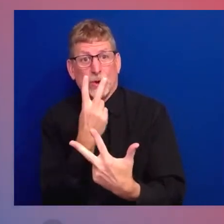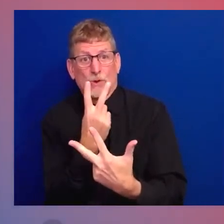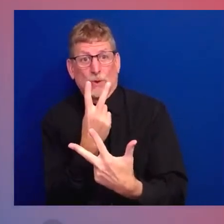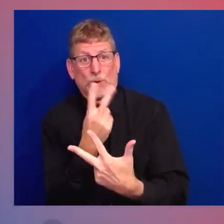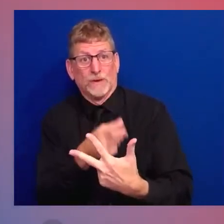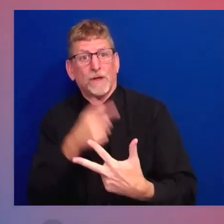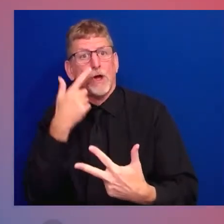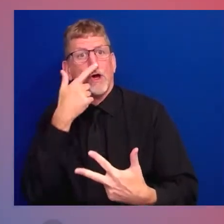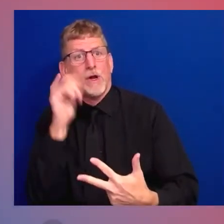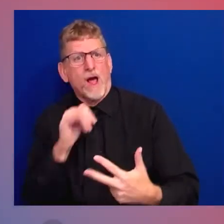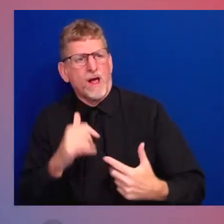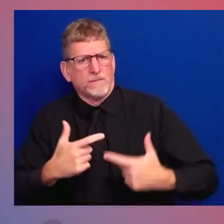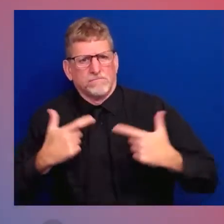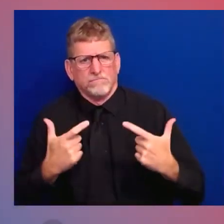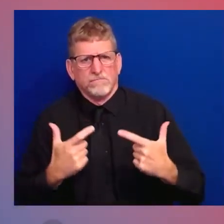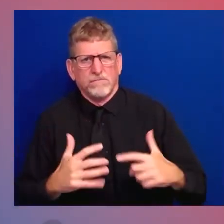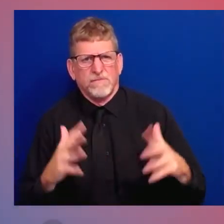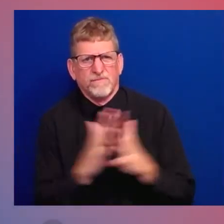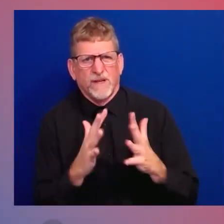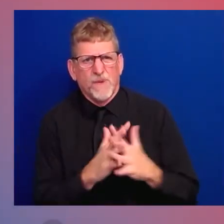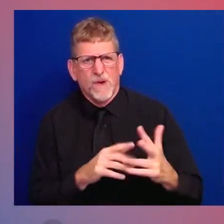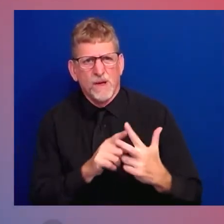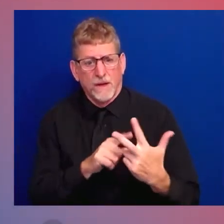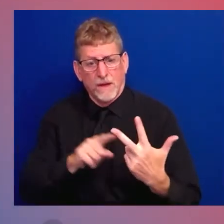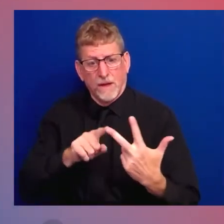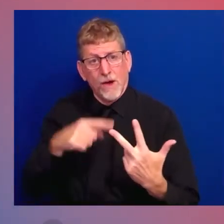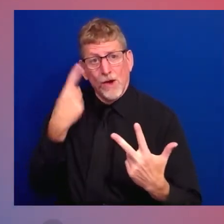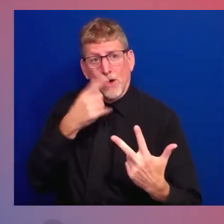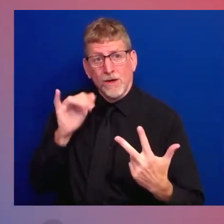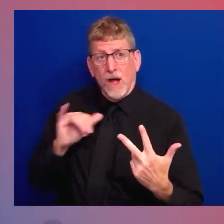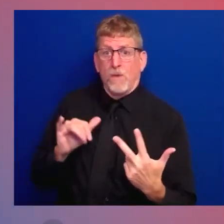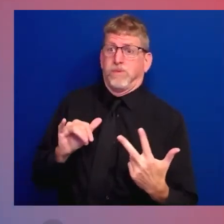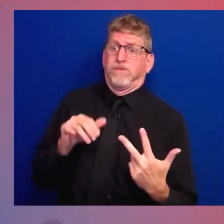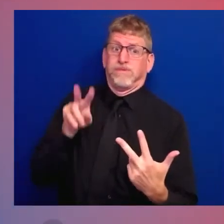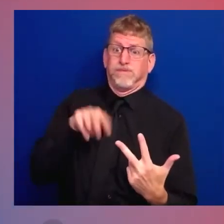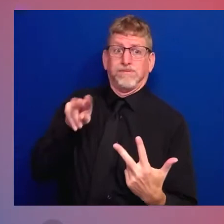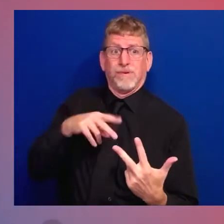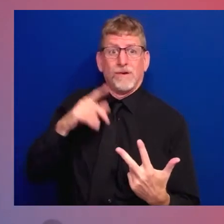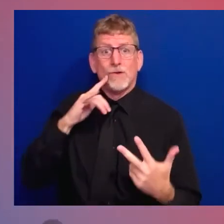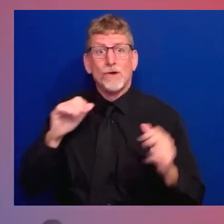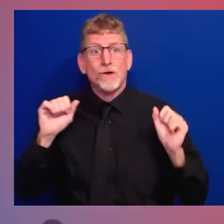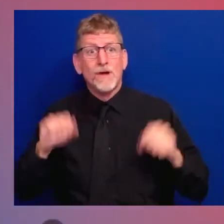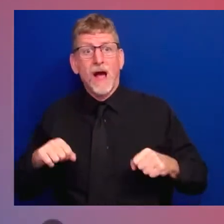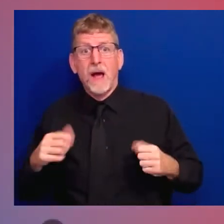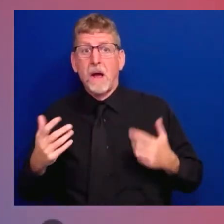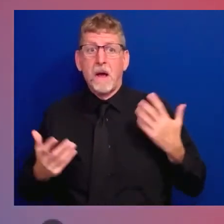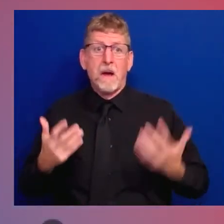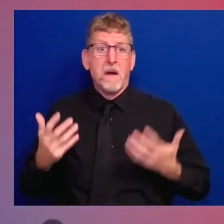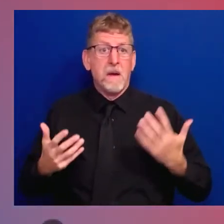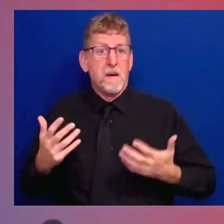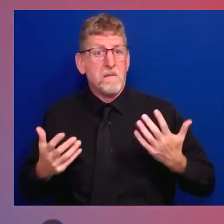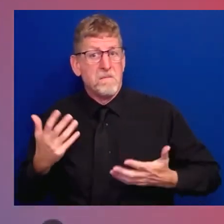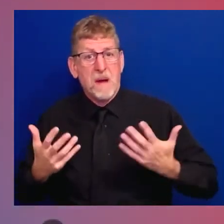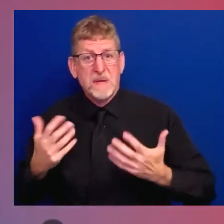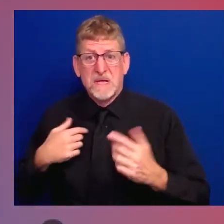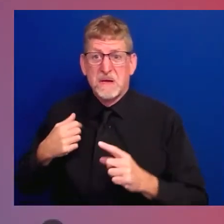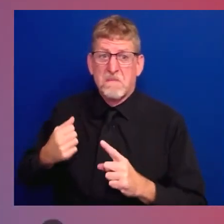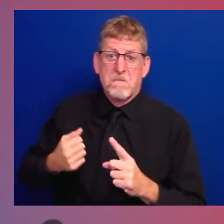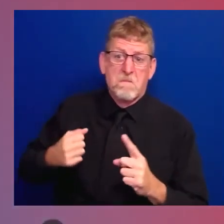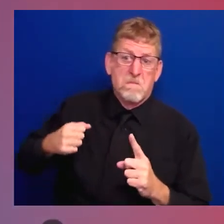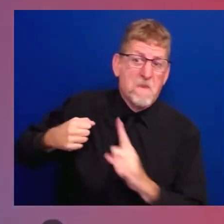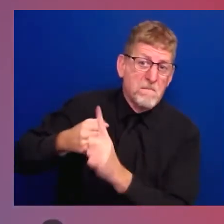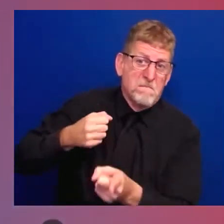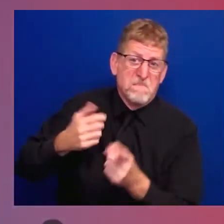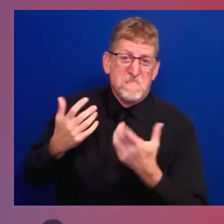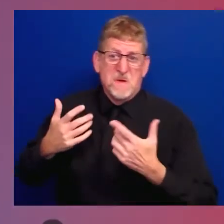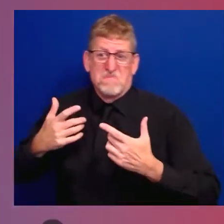And it's a tough group, but a good group. Look, I want to thank you and your staffs for welcoming us